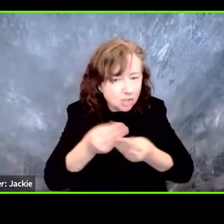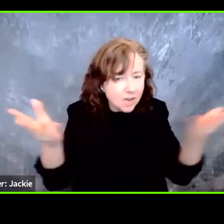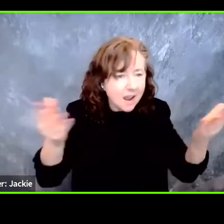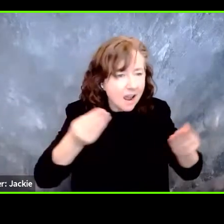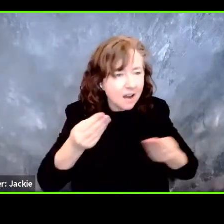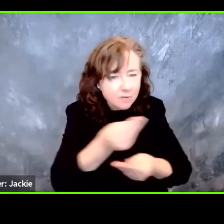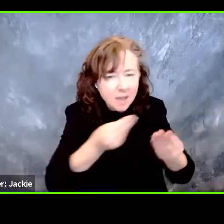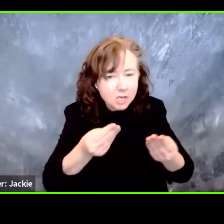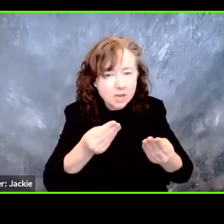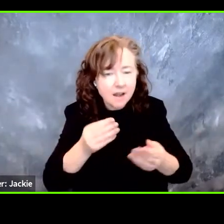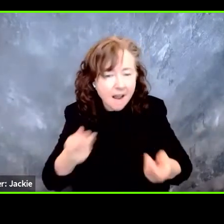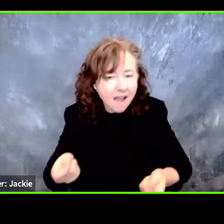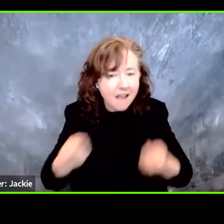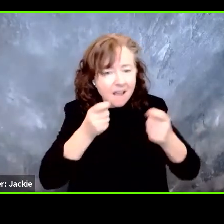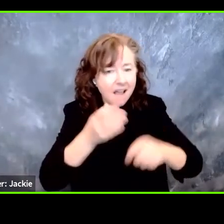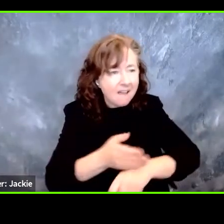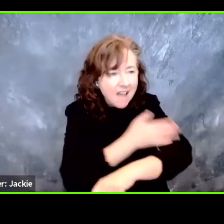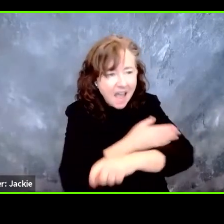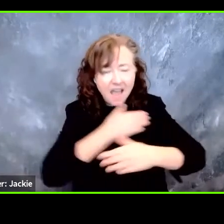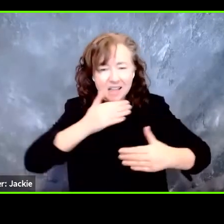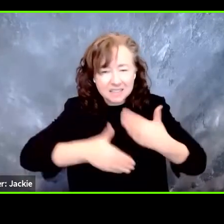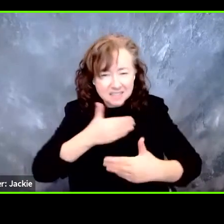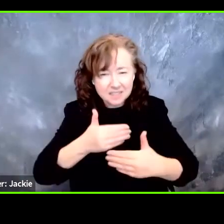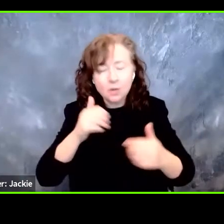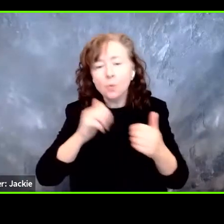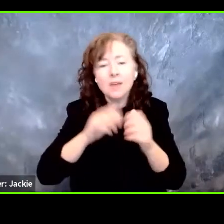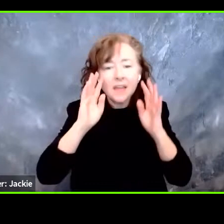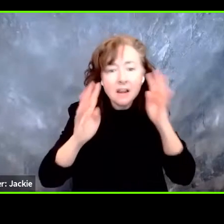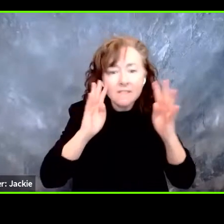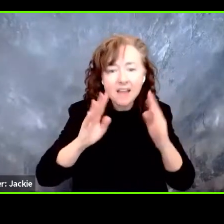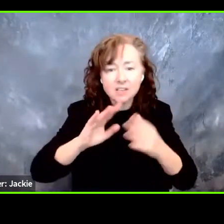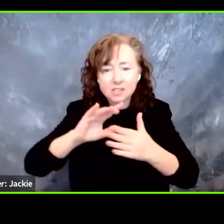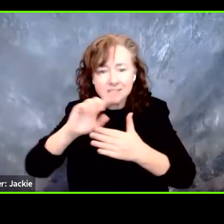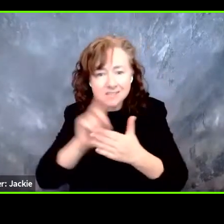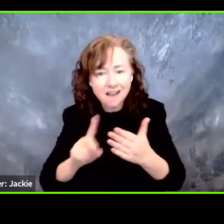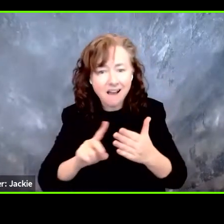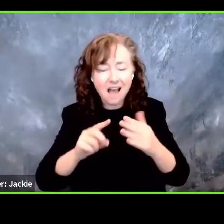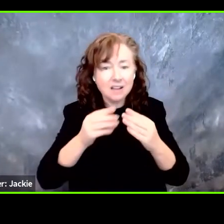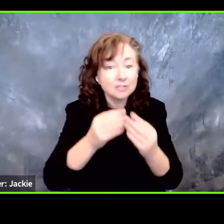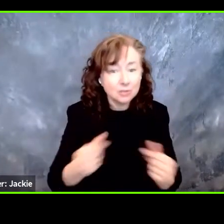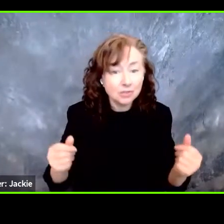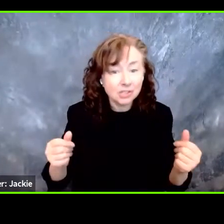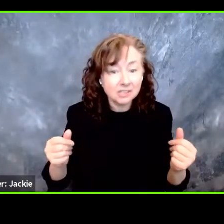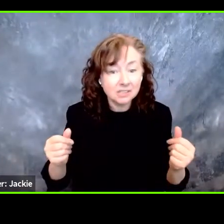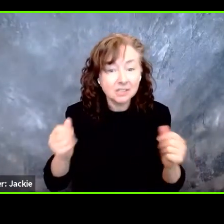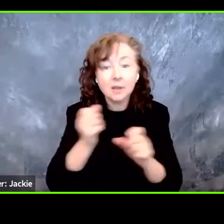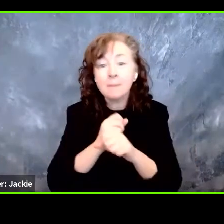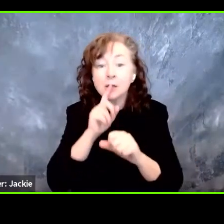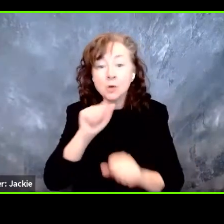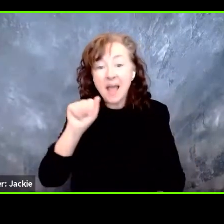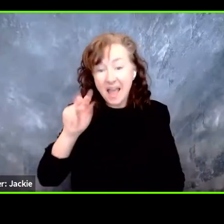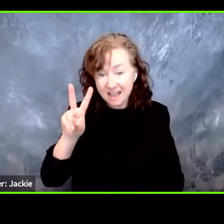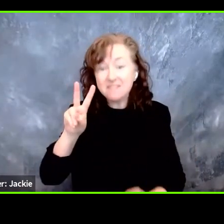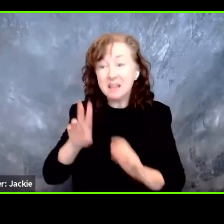considerations and solutions to ensure that AVs leave no one behind.